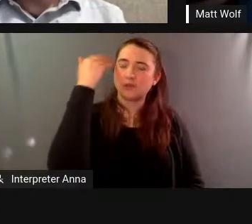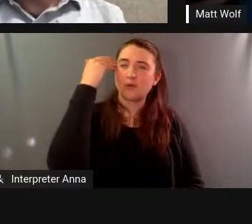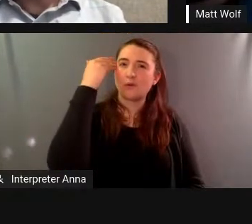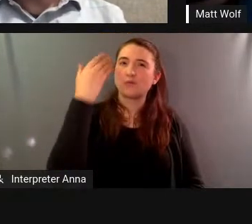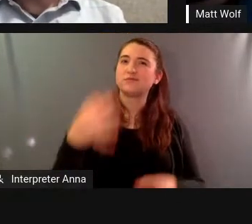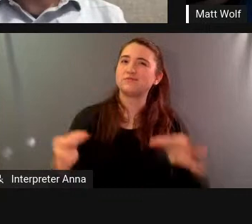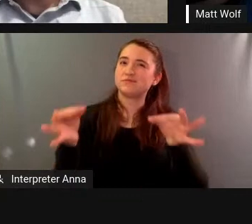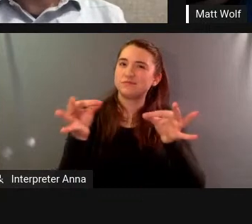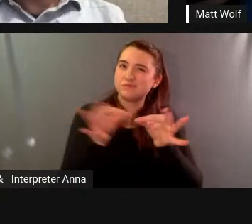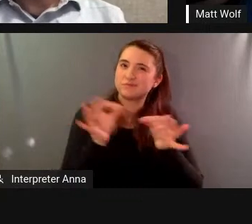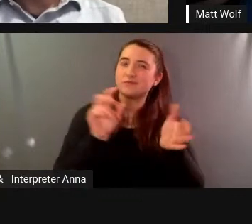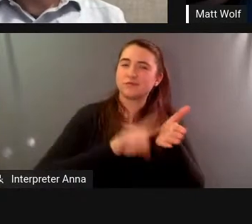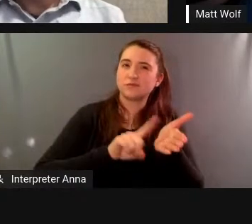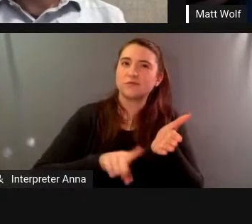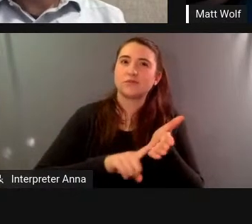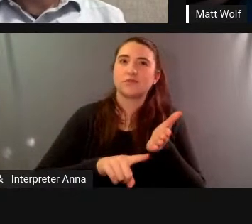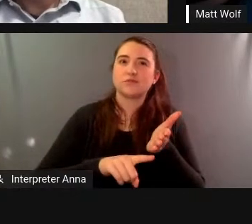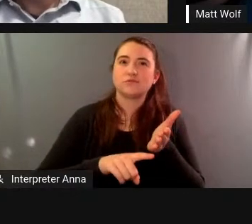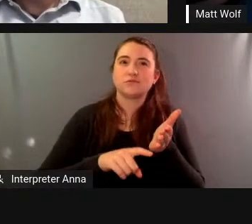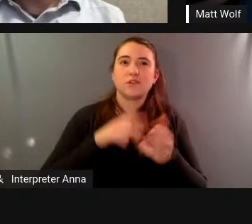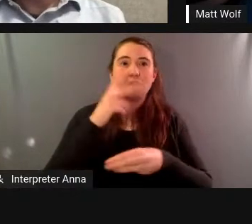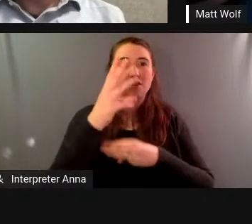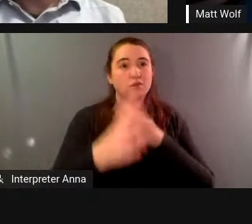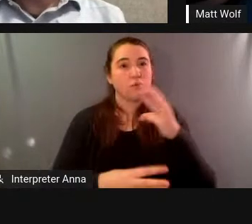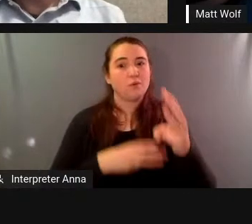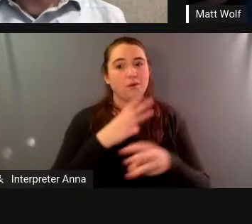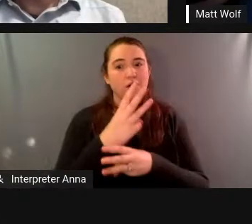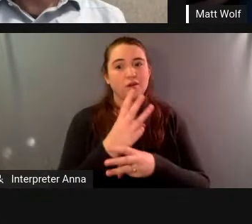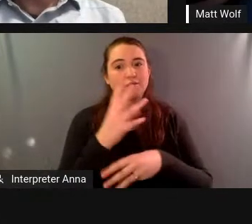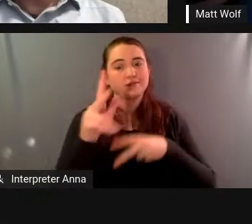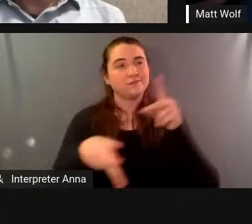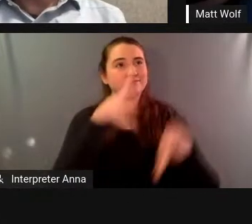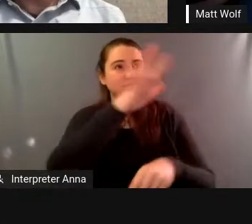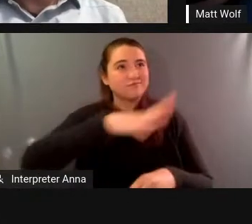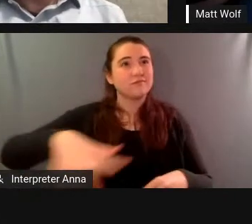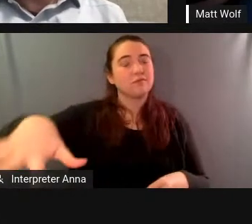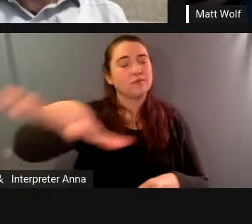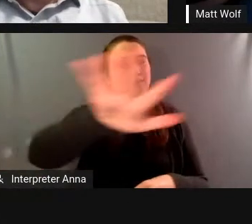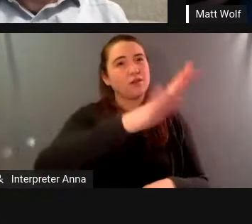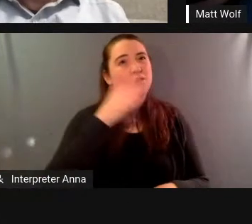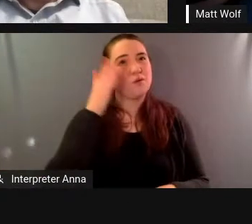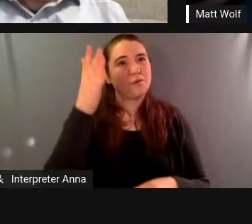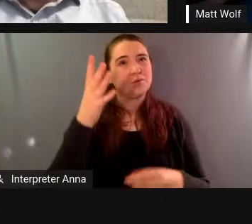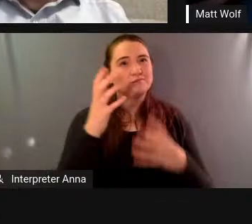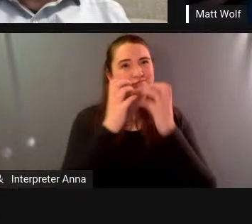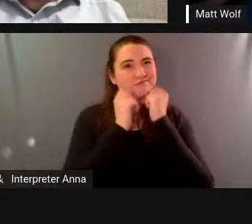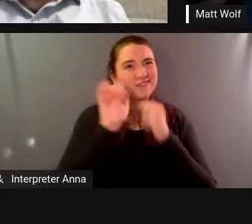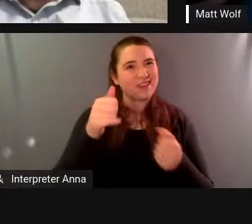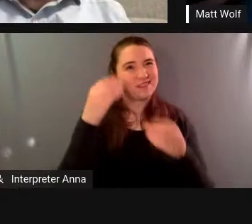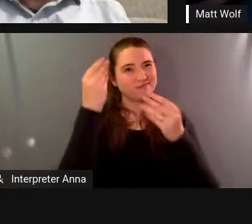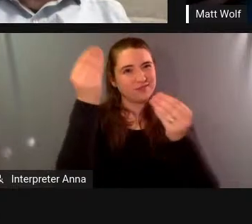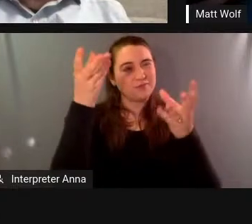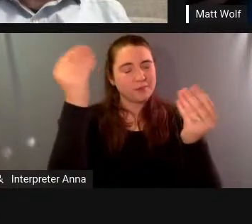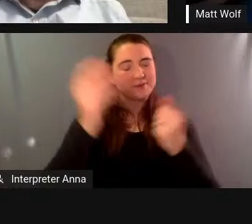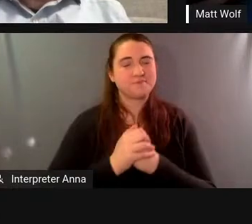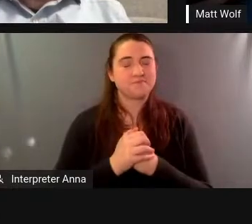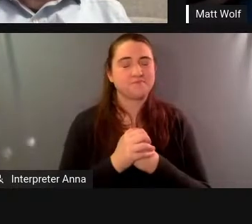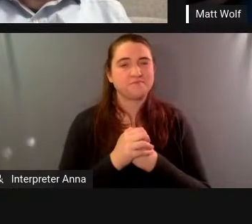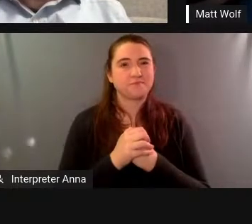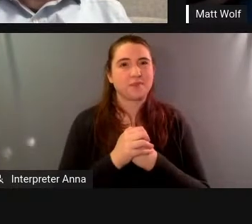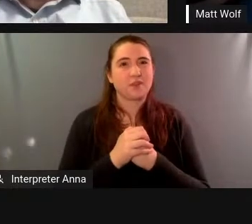the planet it was a private venture with a lot of public benefits uh inherent of course we wanted